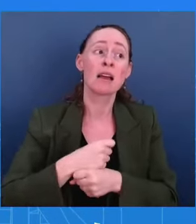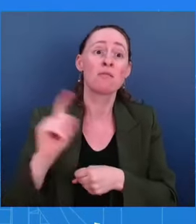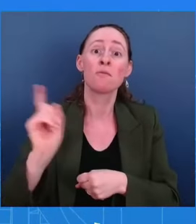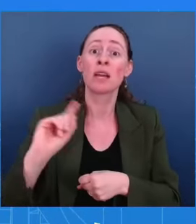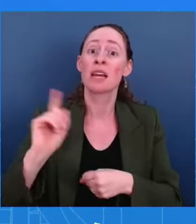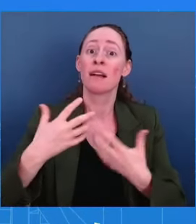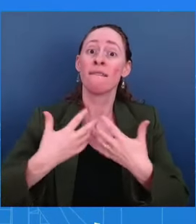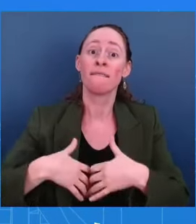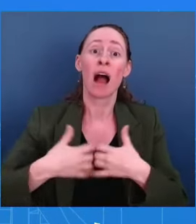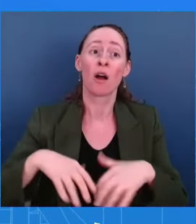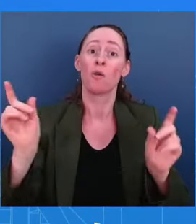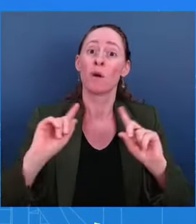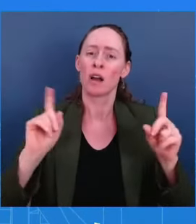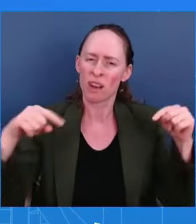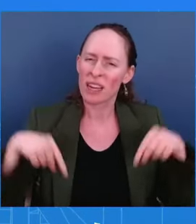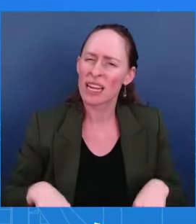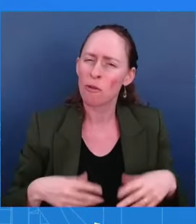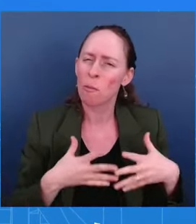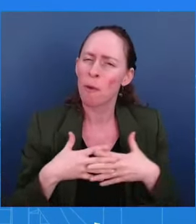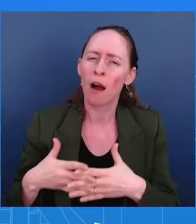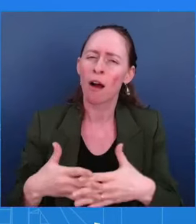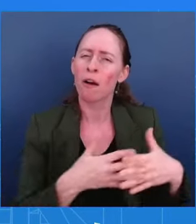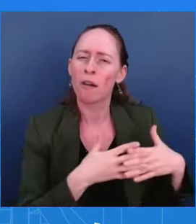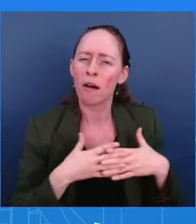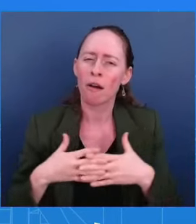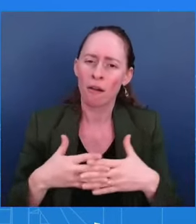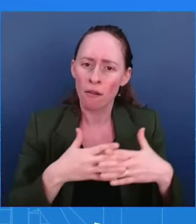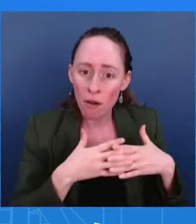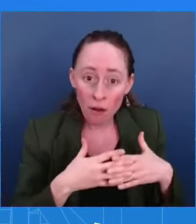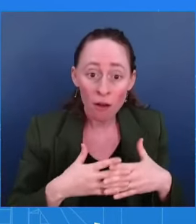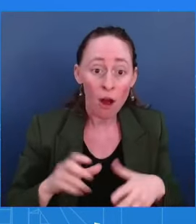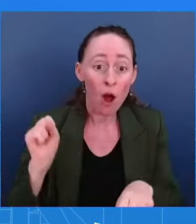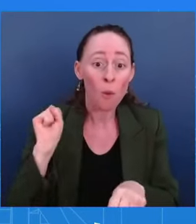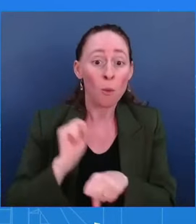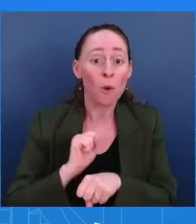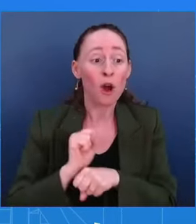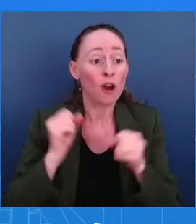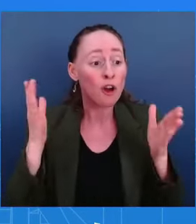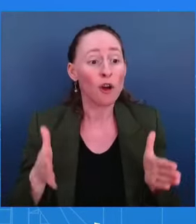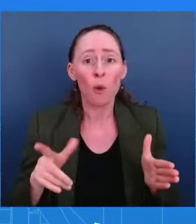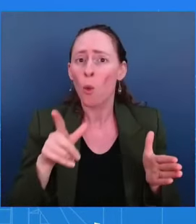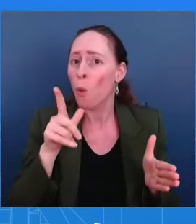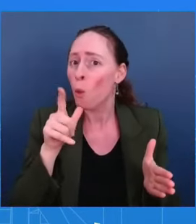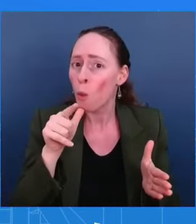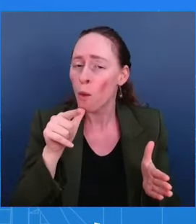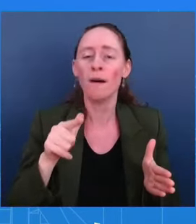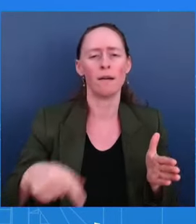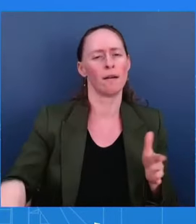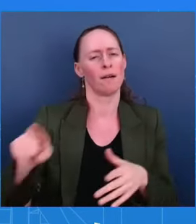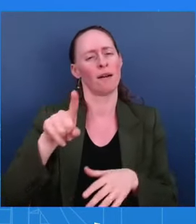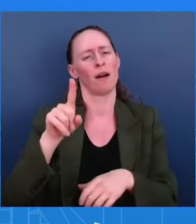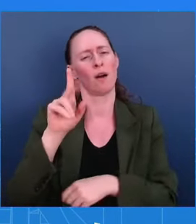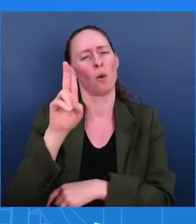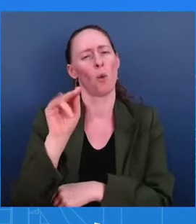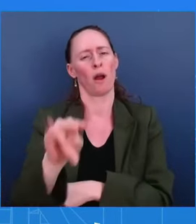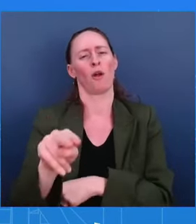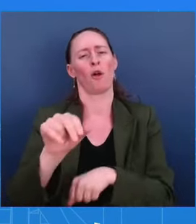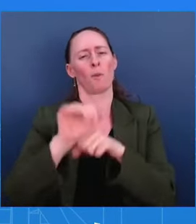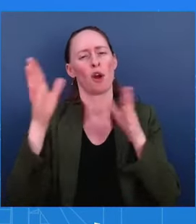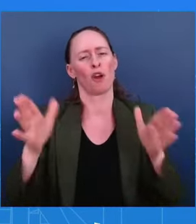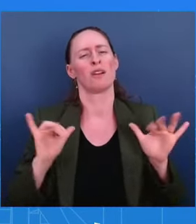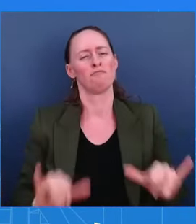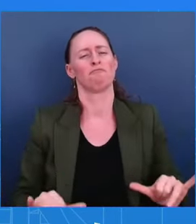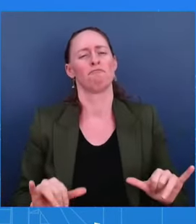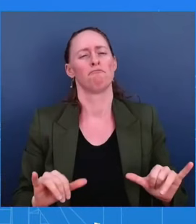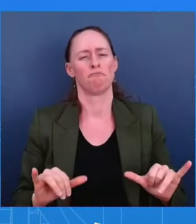workers and U.S. steel should remain in American company. That's what he wants to see. As far as the CFIUS review,